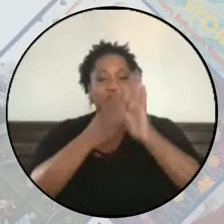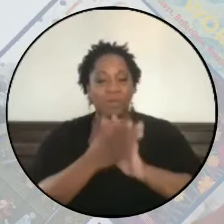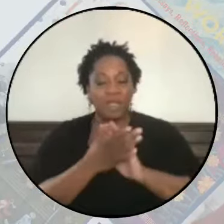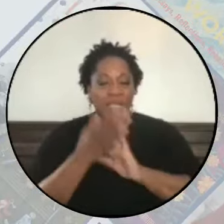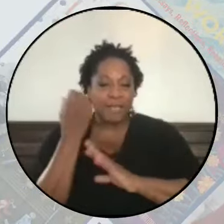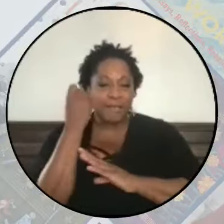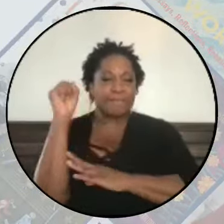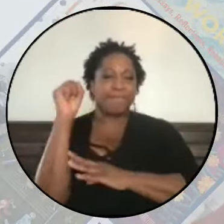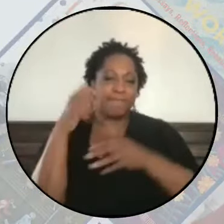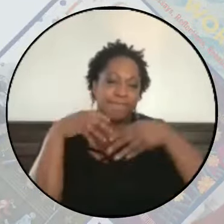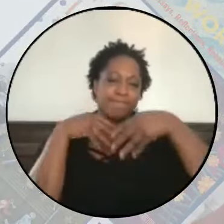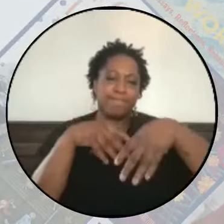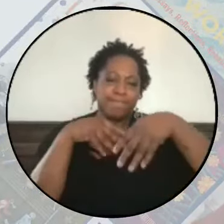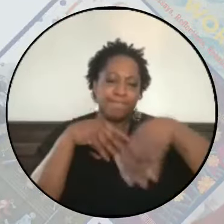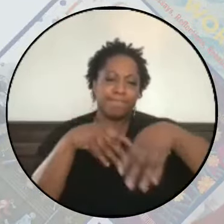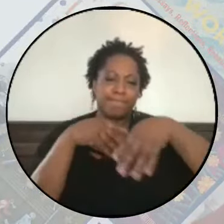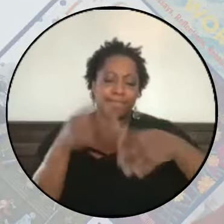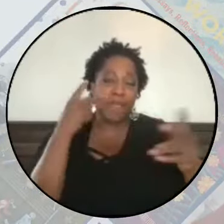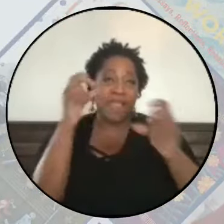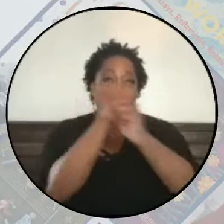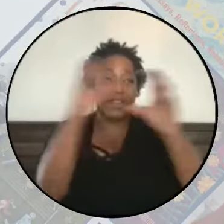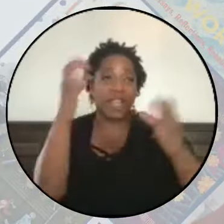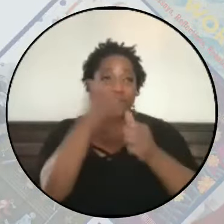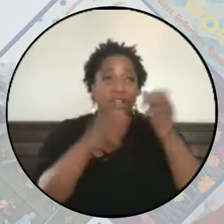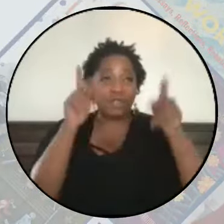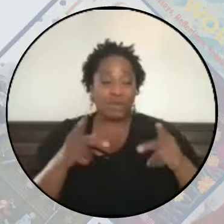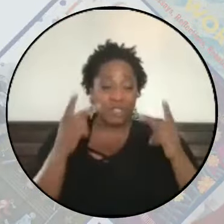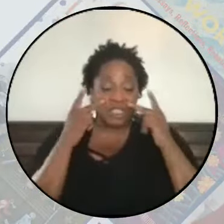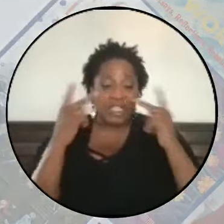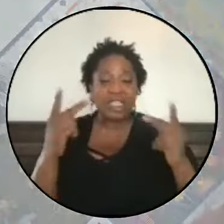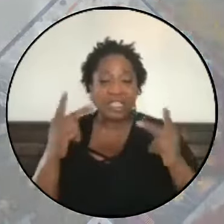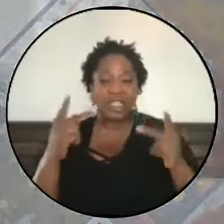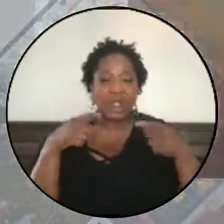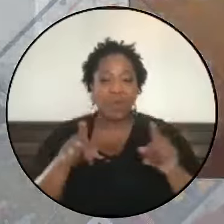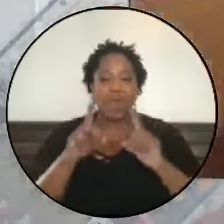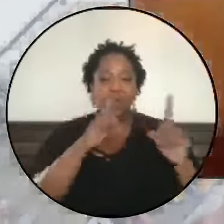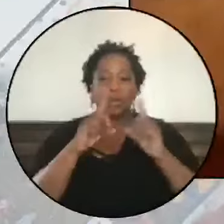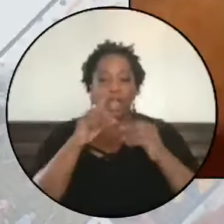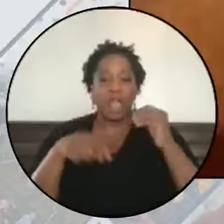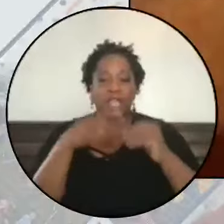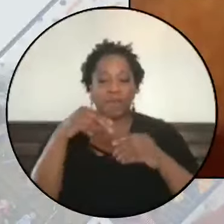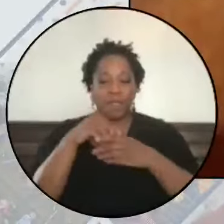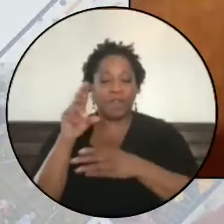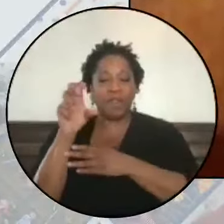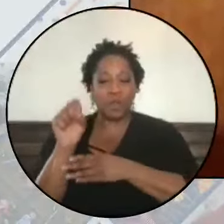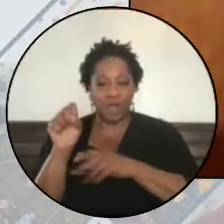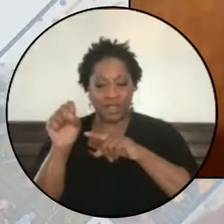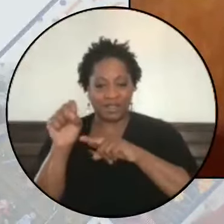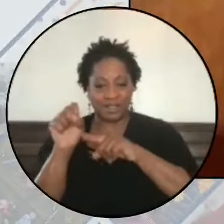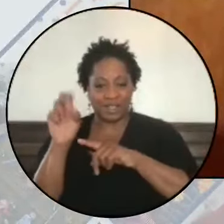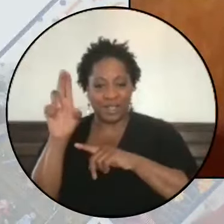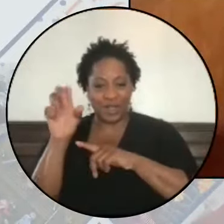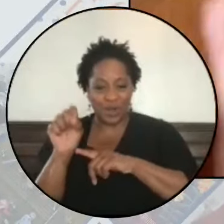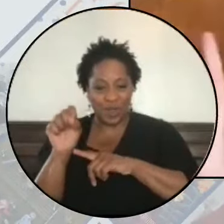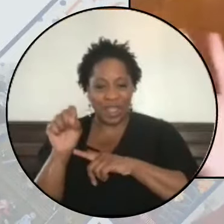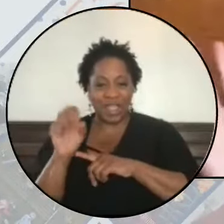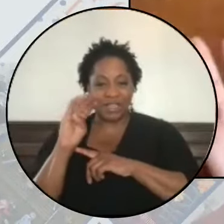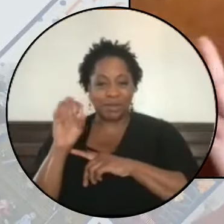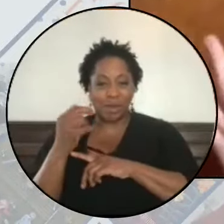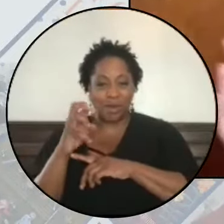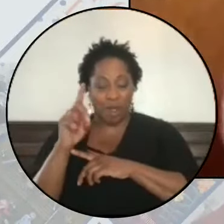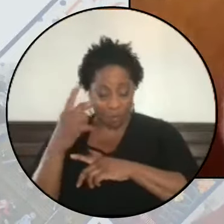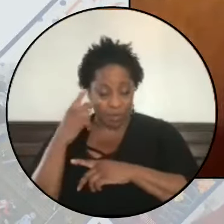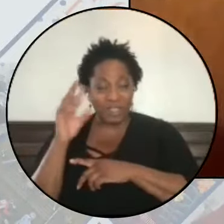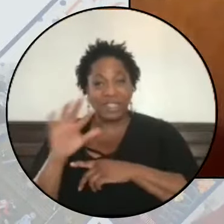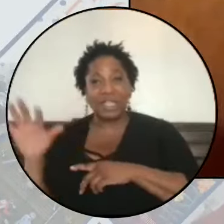demonstrated and visualized for everyone to see? As we speak, we're talking about here the United States, right? Because as you said, Mohammed, we see it